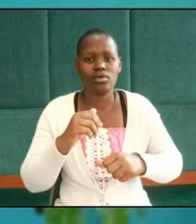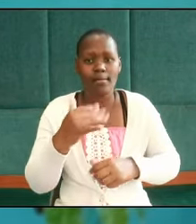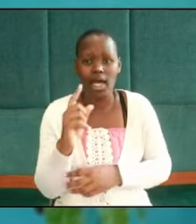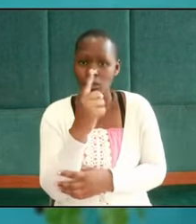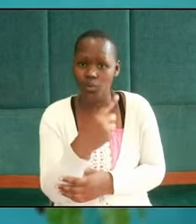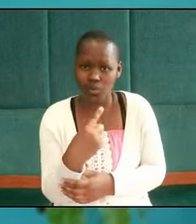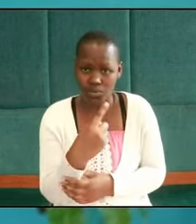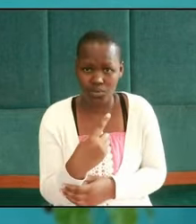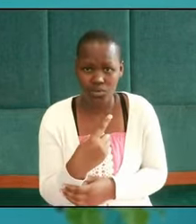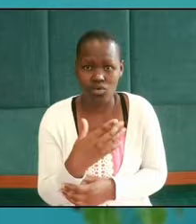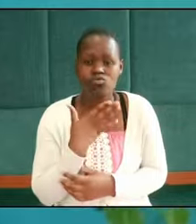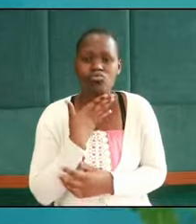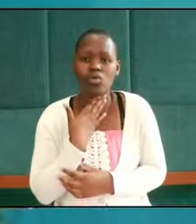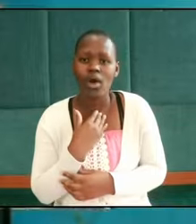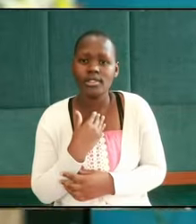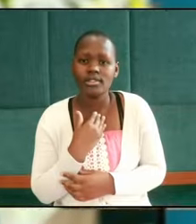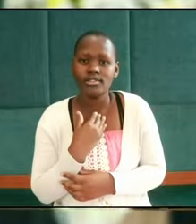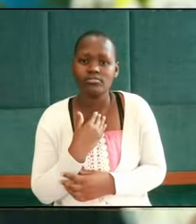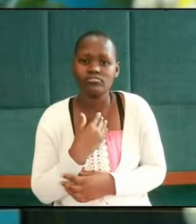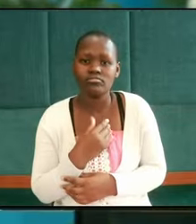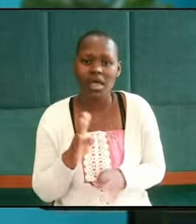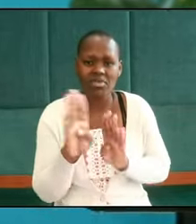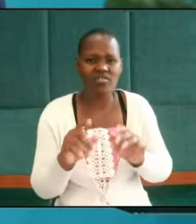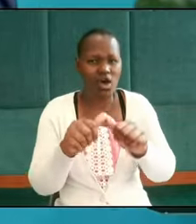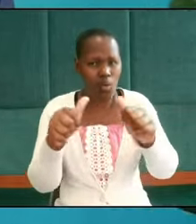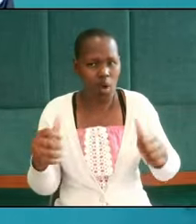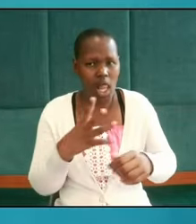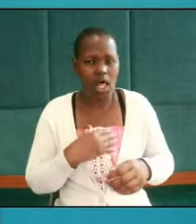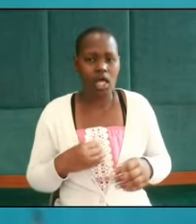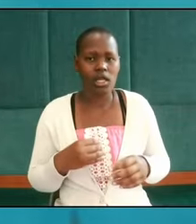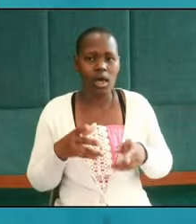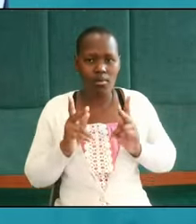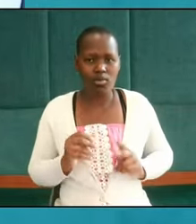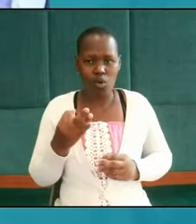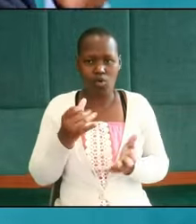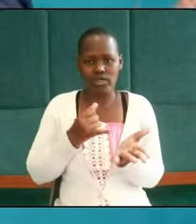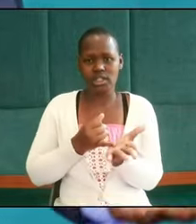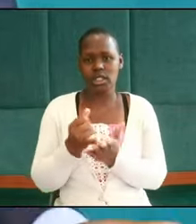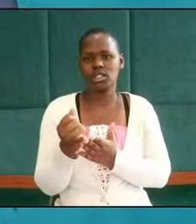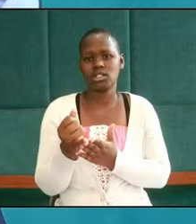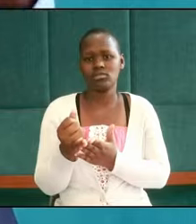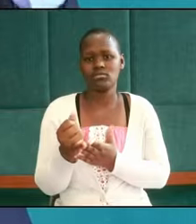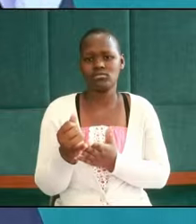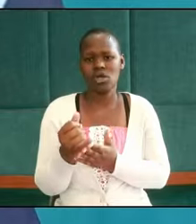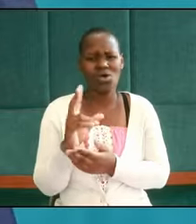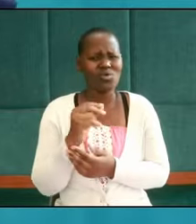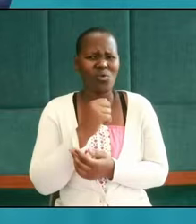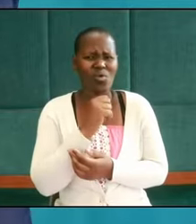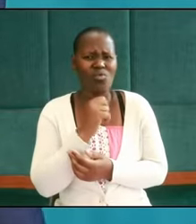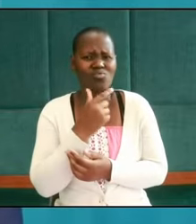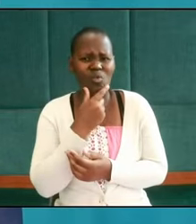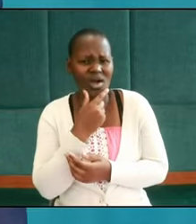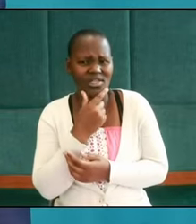who want to be moral and to be people of integrity no wonder those who